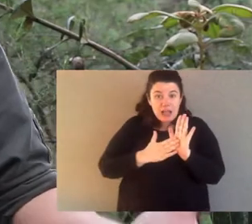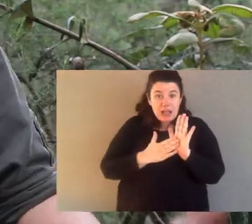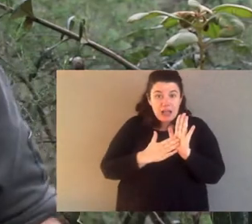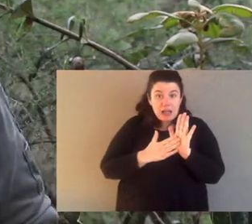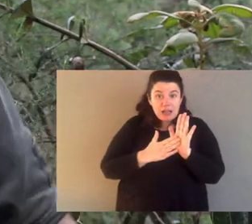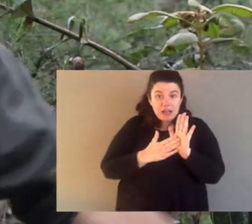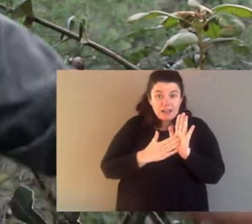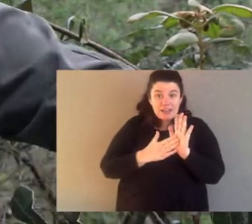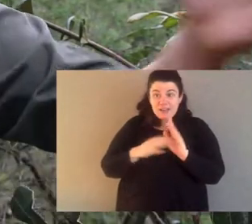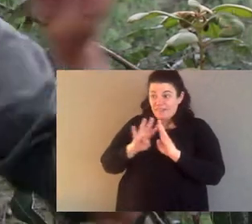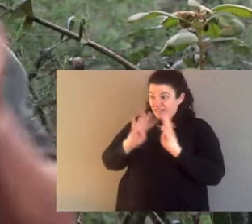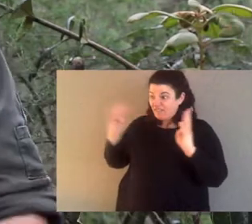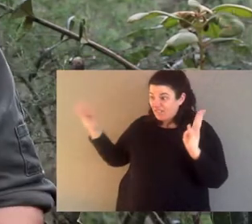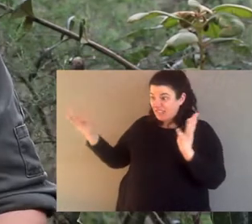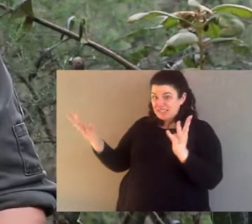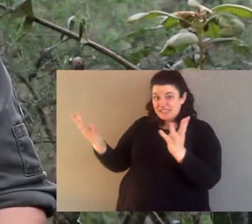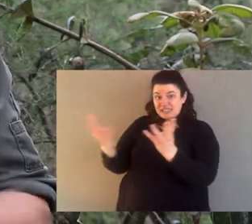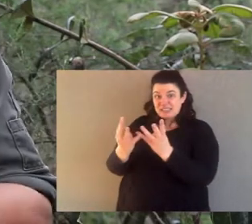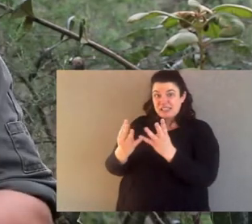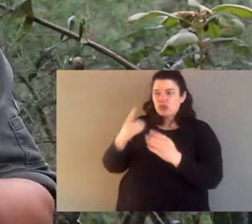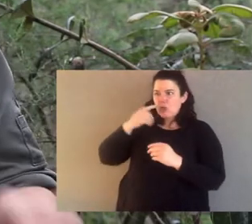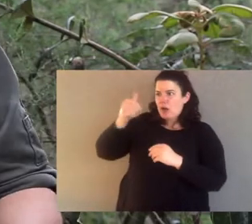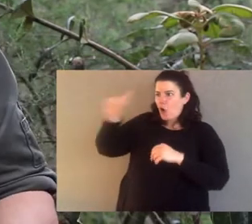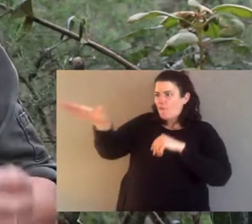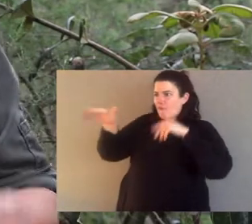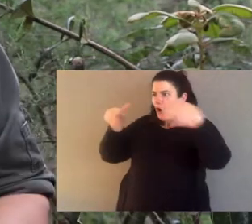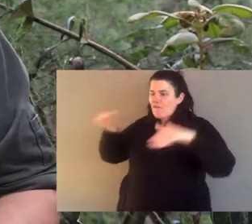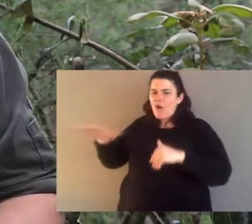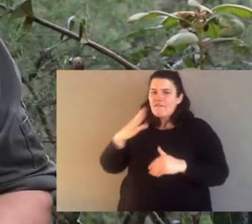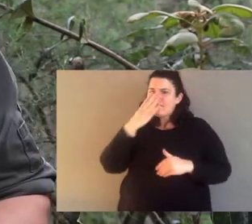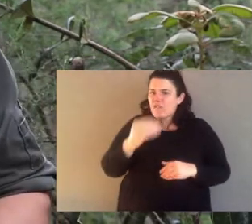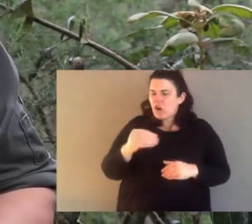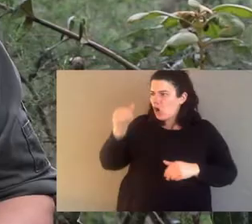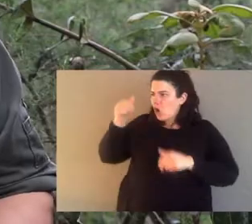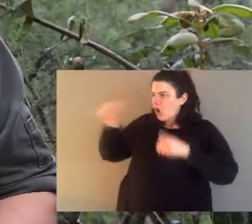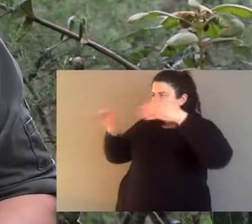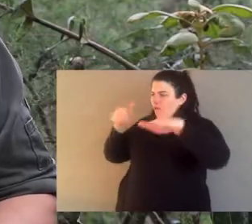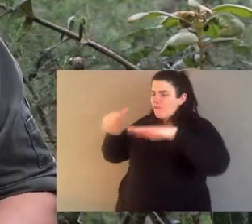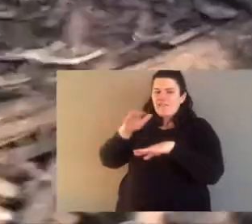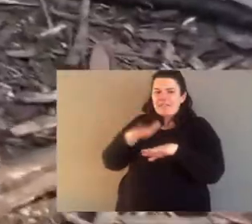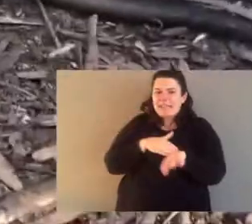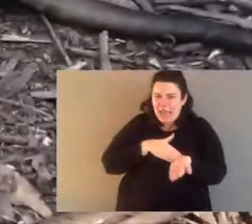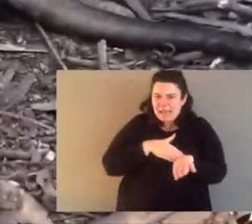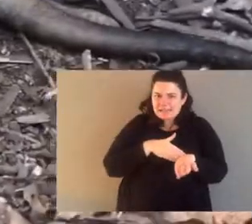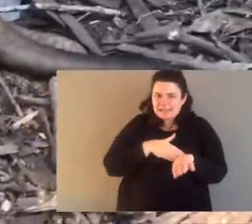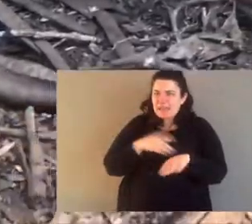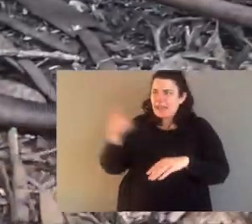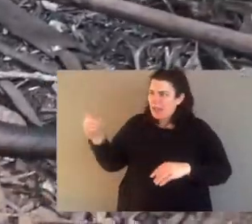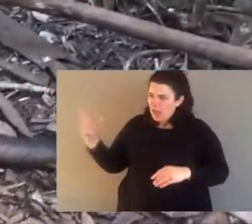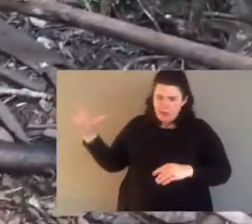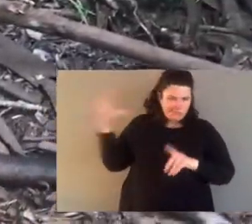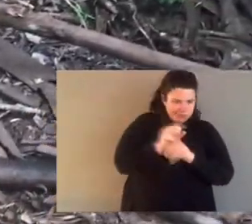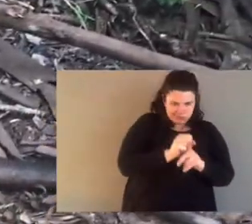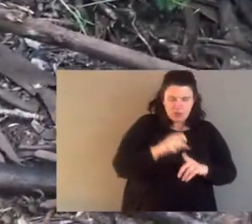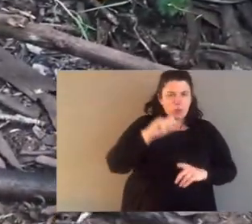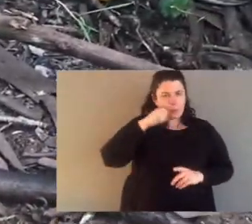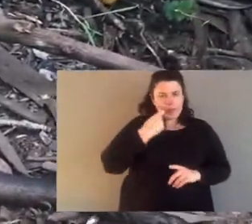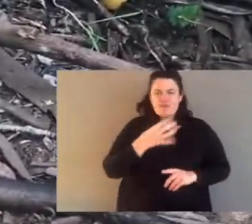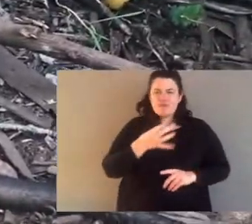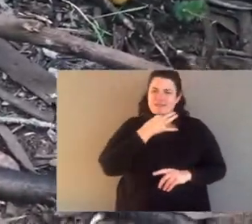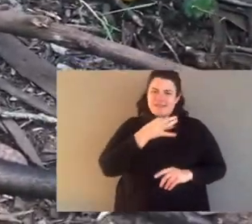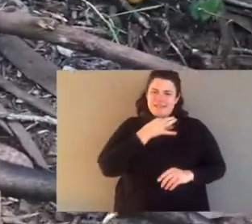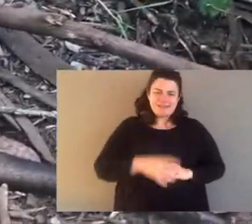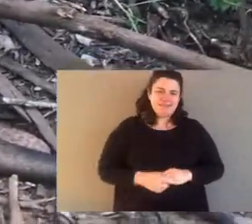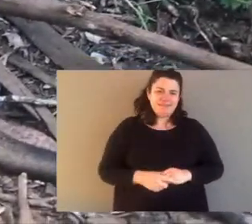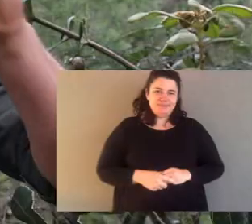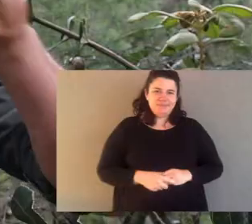and the fences don't keep the potteroos in. They keep the fox and cat out because where we have a fox and a cat, we don't